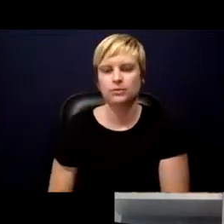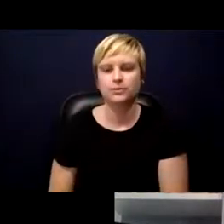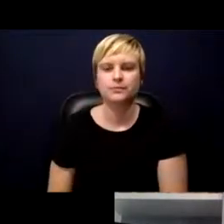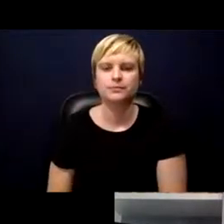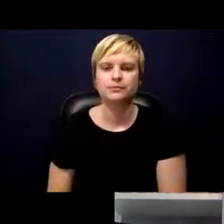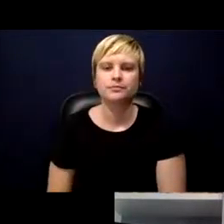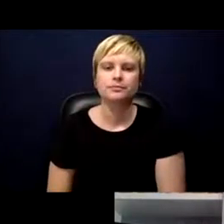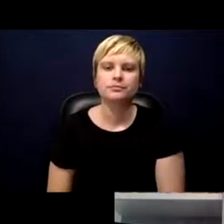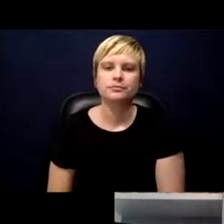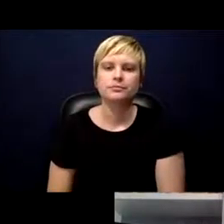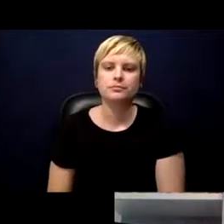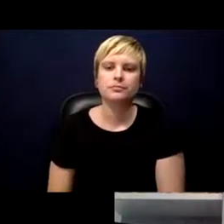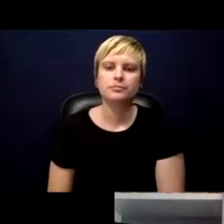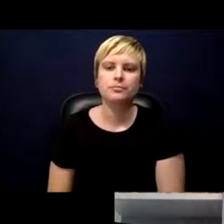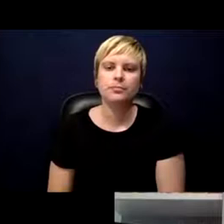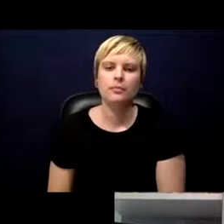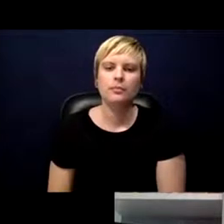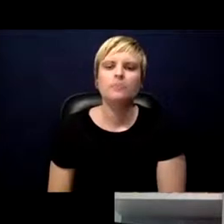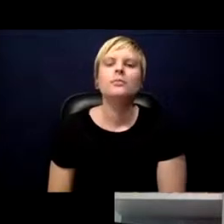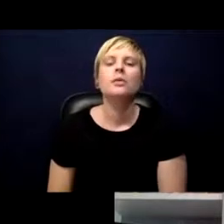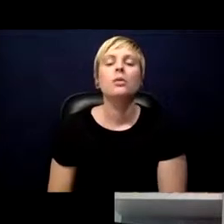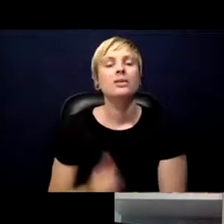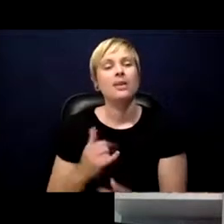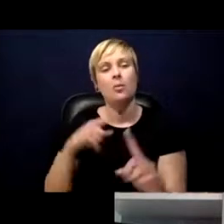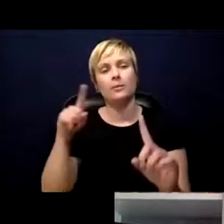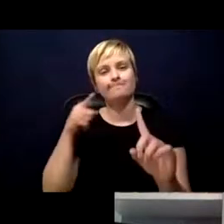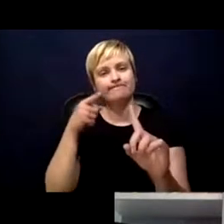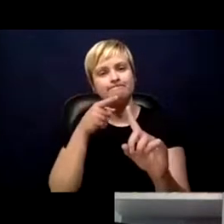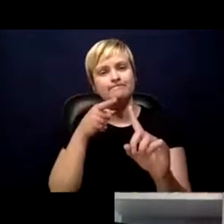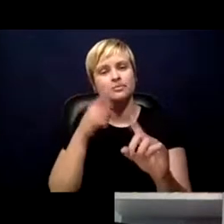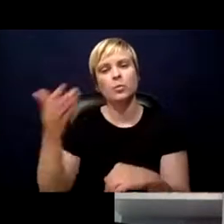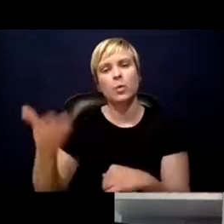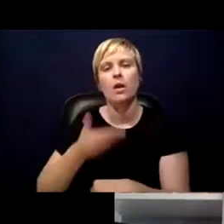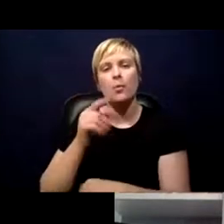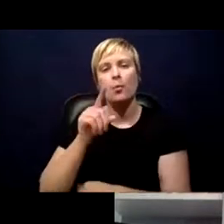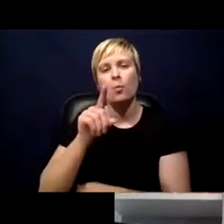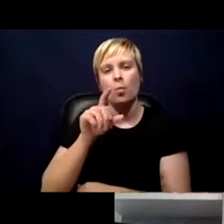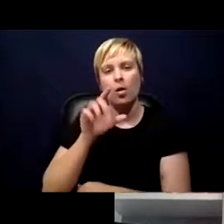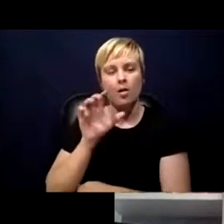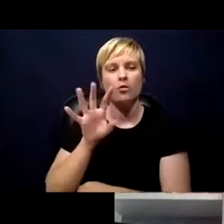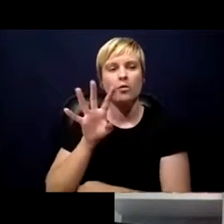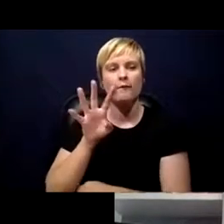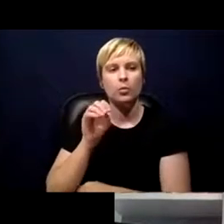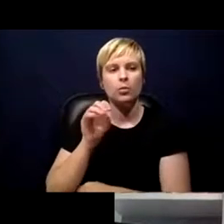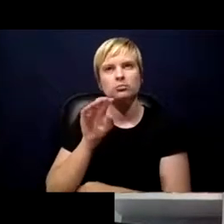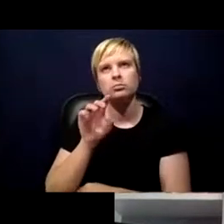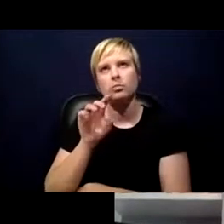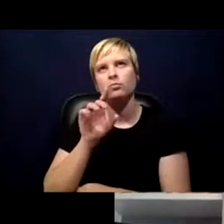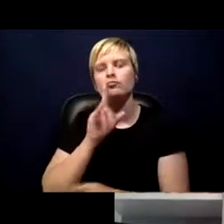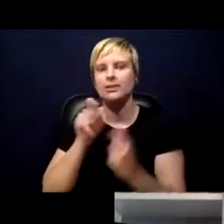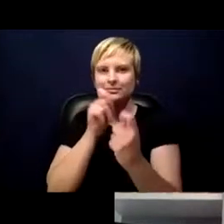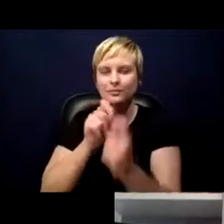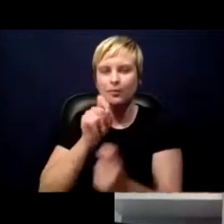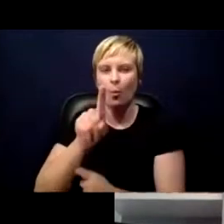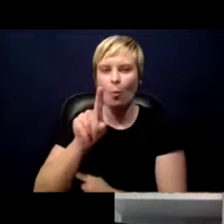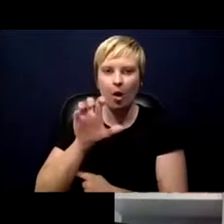So we are on target to hire 140 or 138 to be more specific